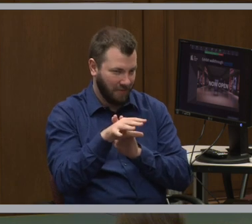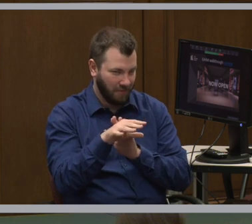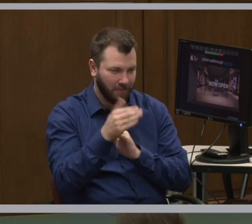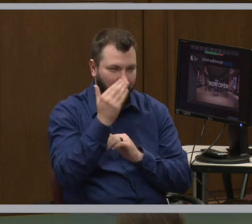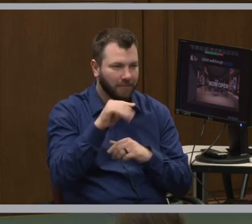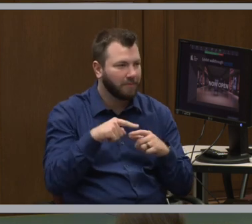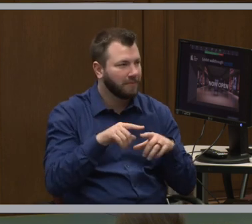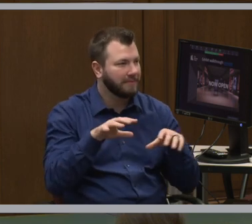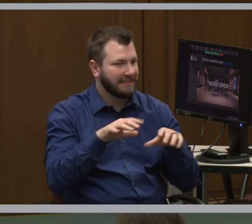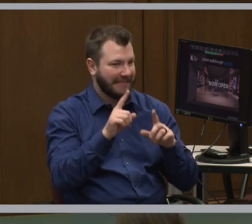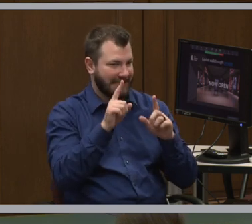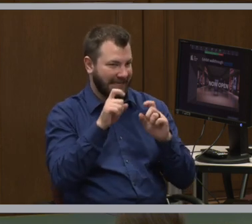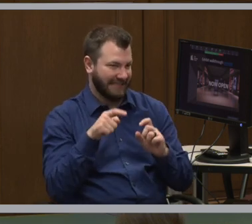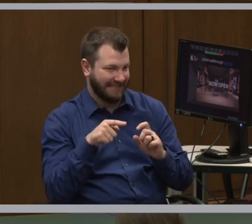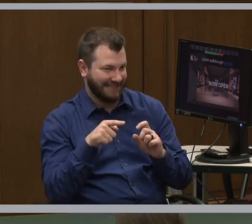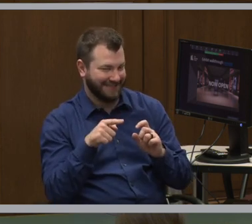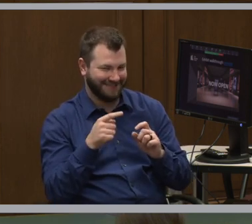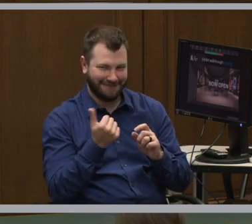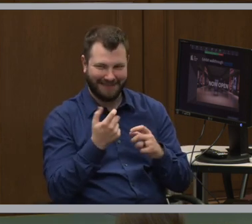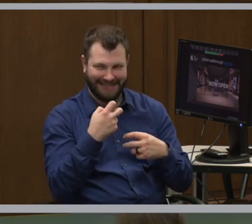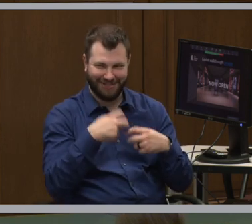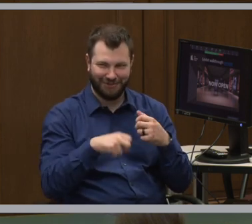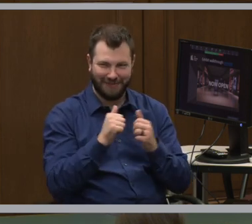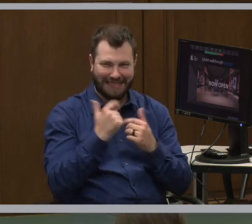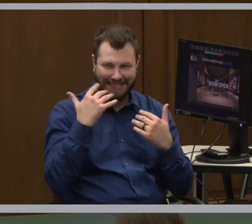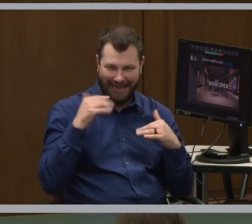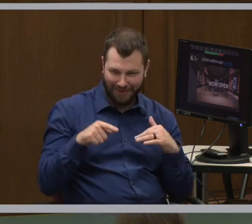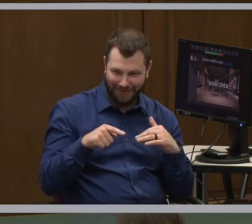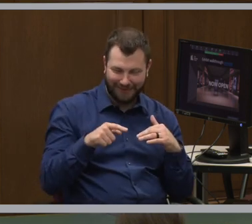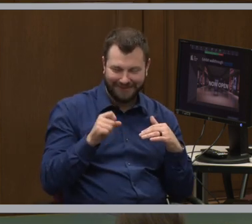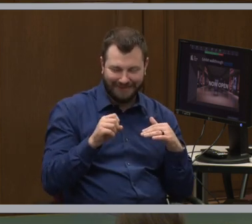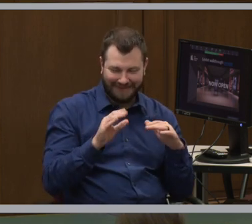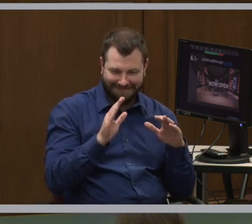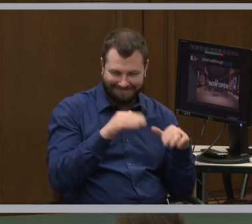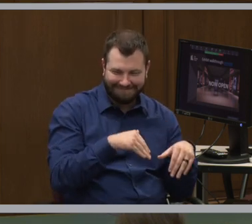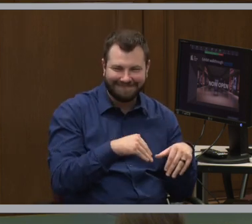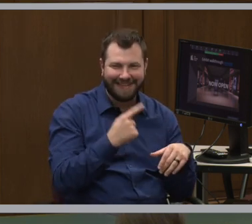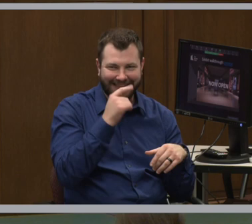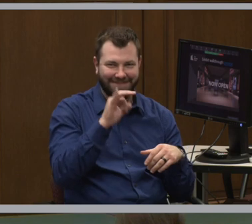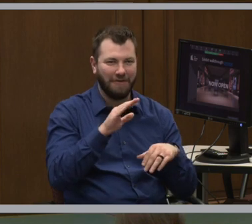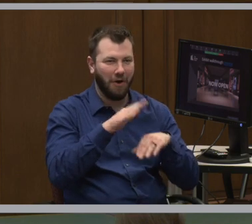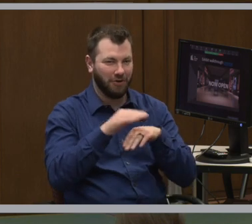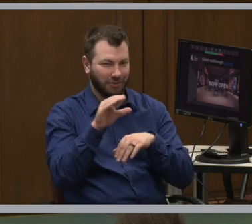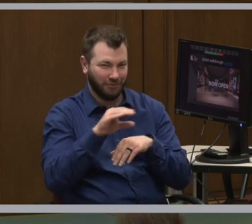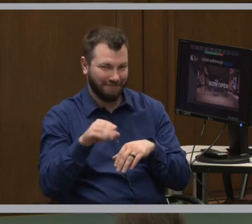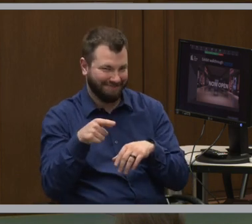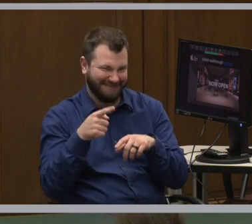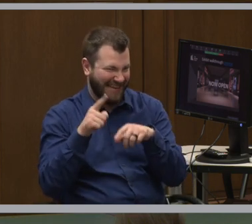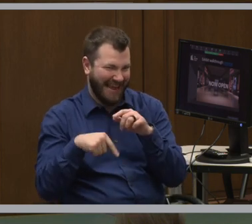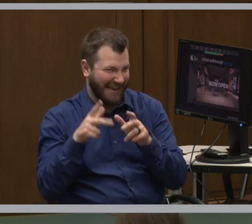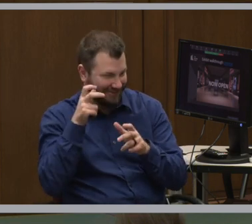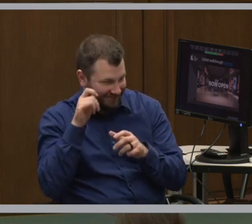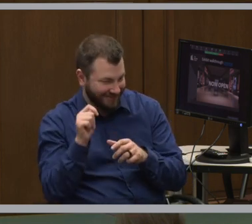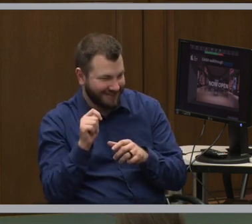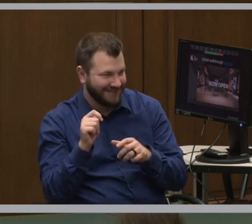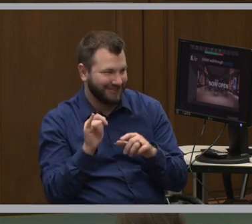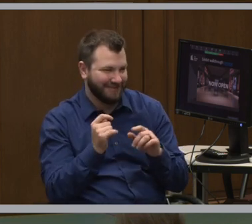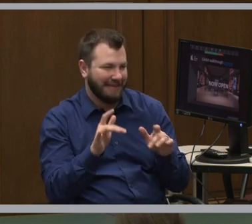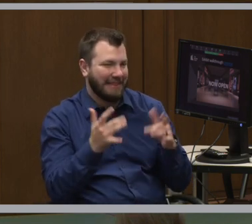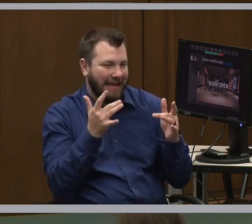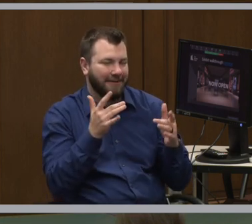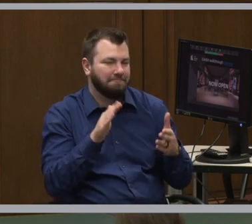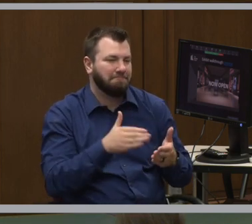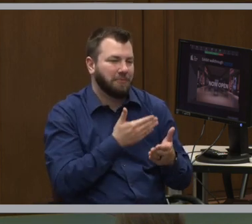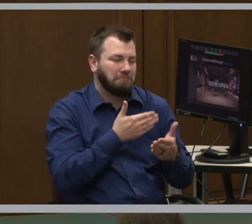did the test, there was a bit of a an issue with the sound. Don't worry about it. I think if you're on Zoom, you won't be able to hear it. It's just some light instrumental